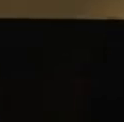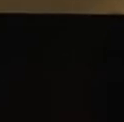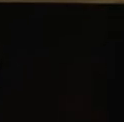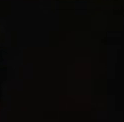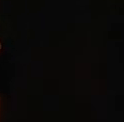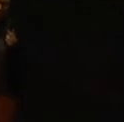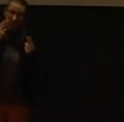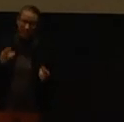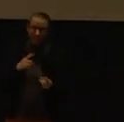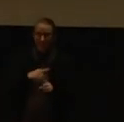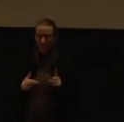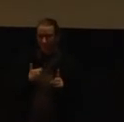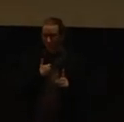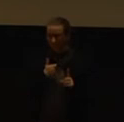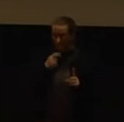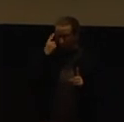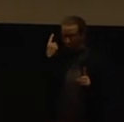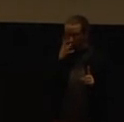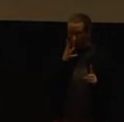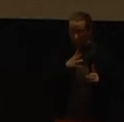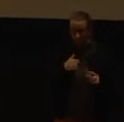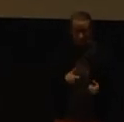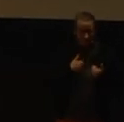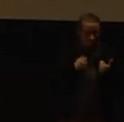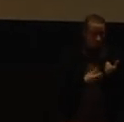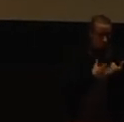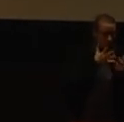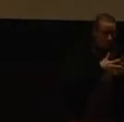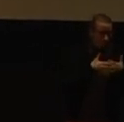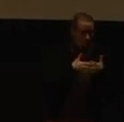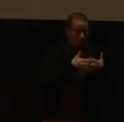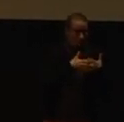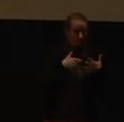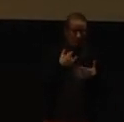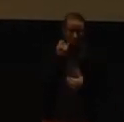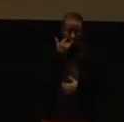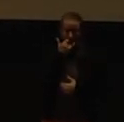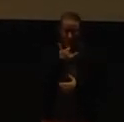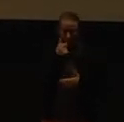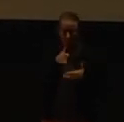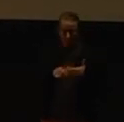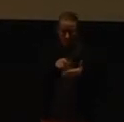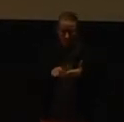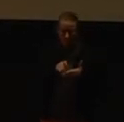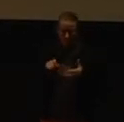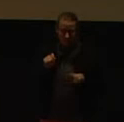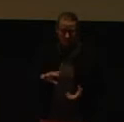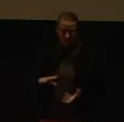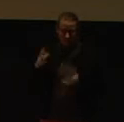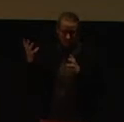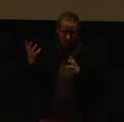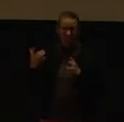but when you are a black woman in white America, the wrong letter at the wrong time can wreak havoc apparently. When a letter feels like an